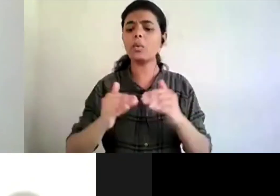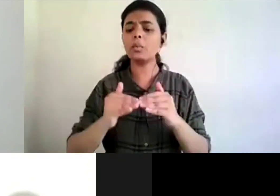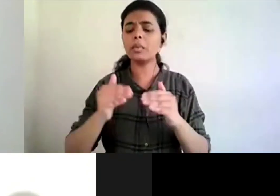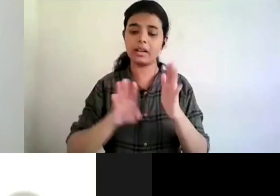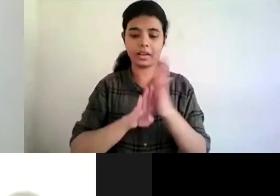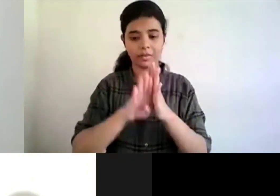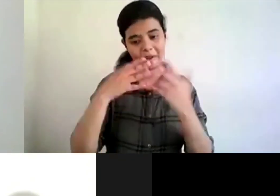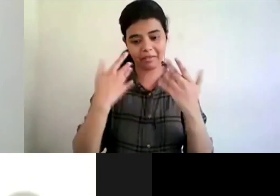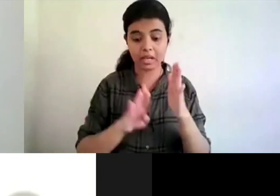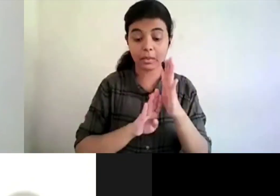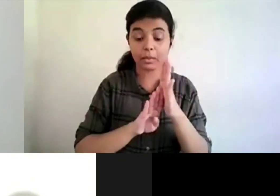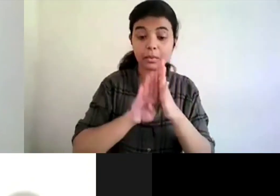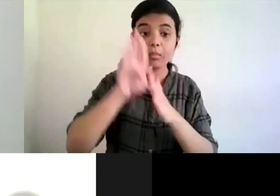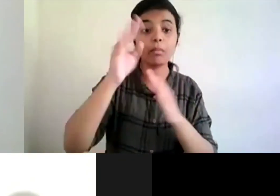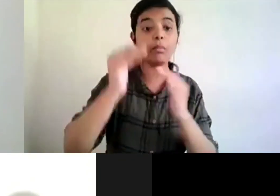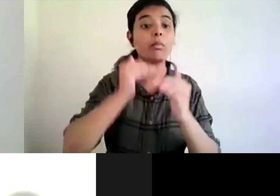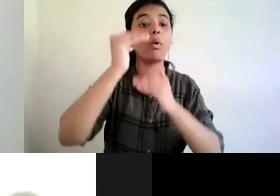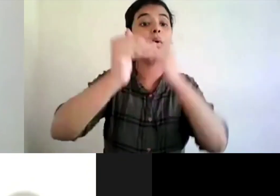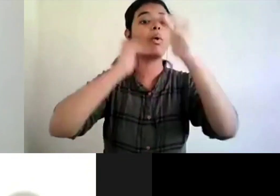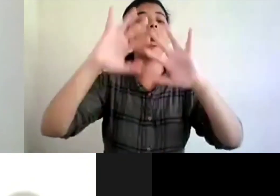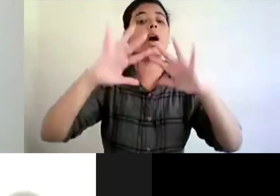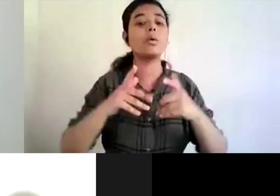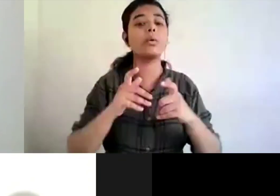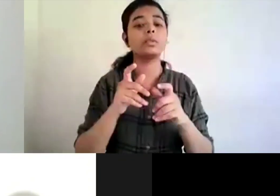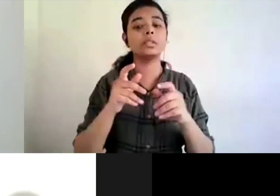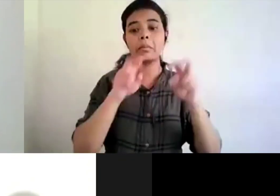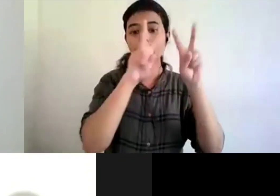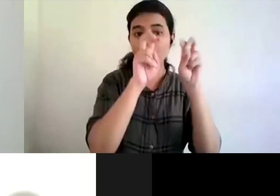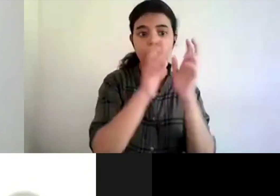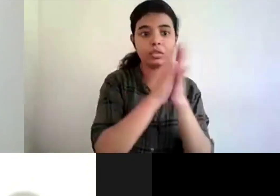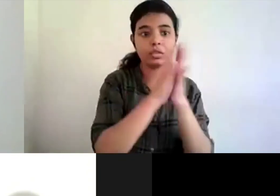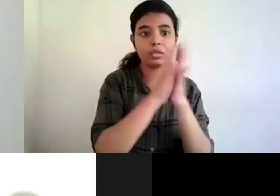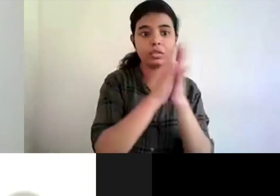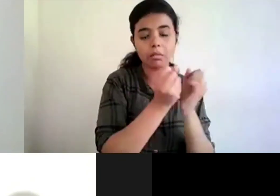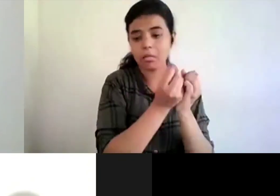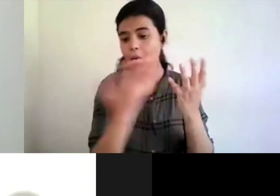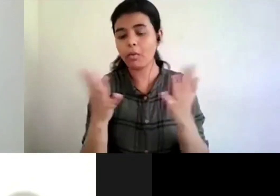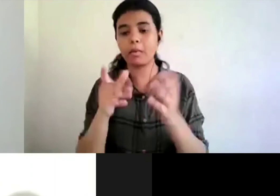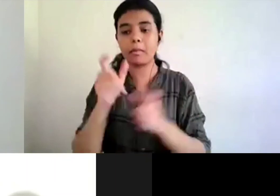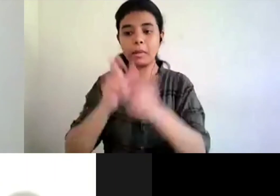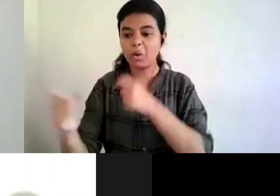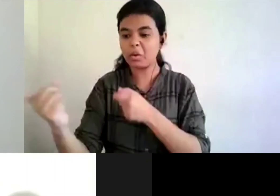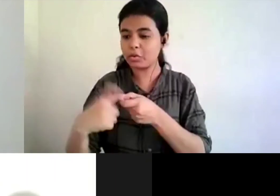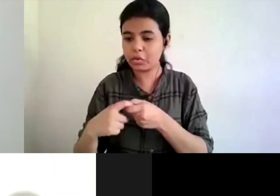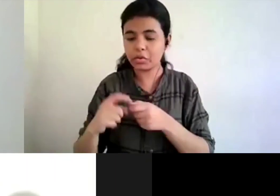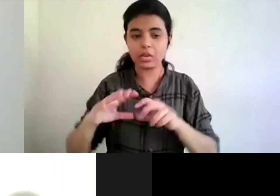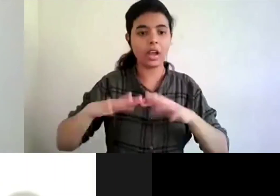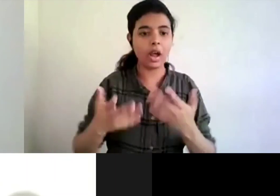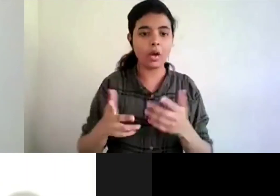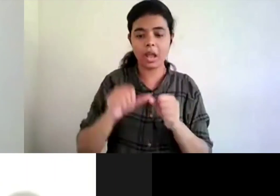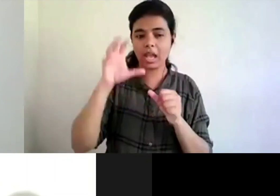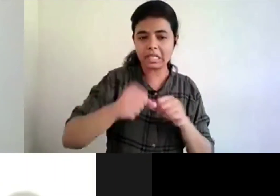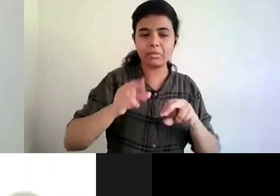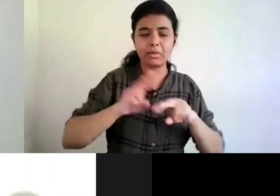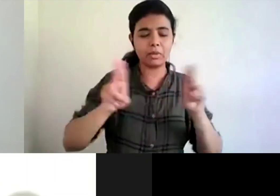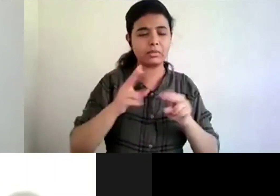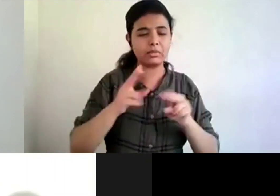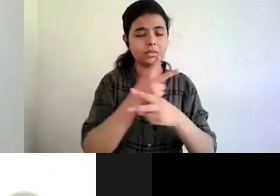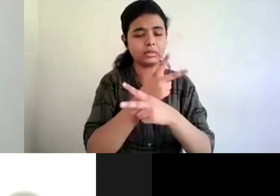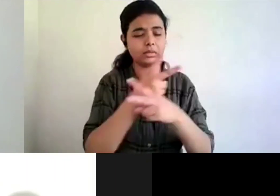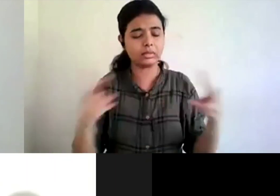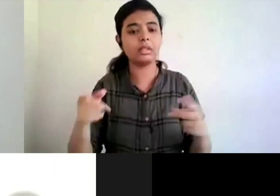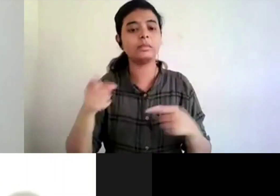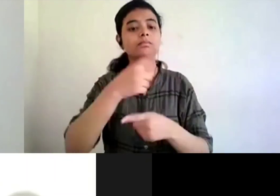of increasing the number of titles increasing the number of users born accessible i mean all those issues